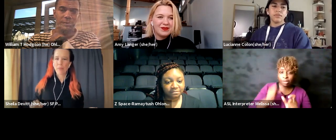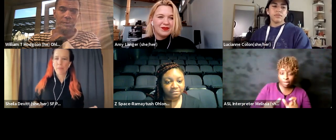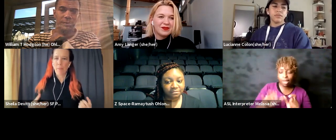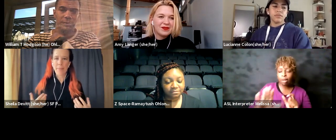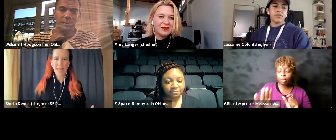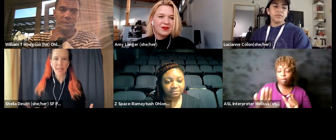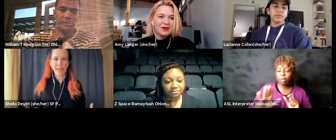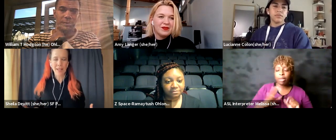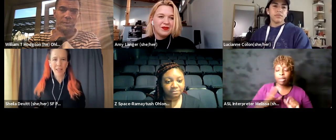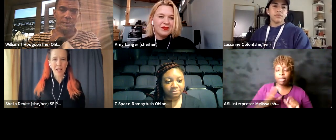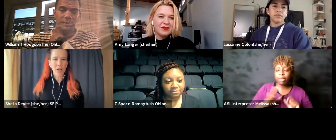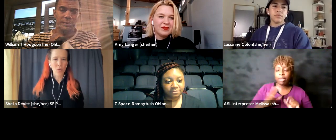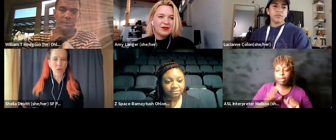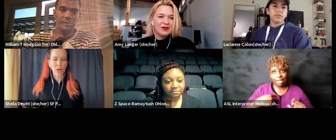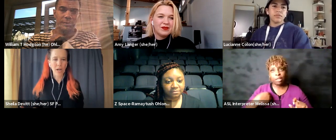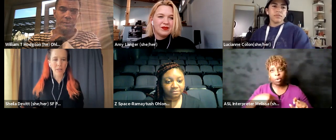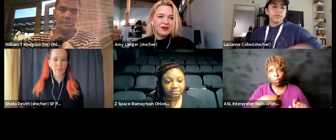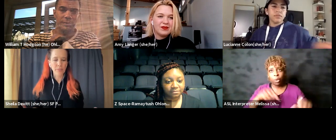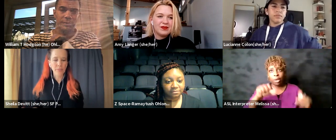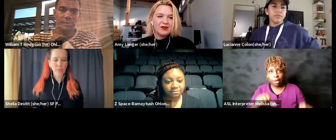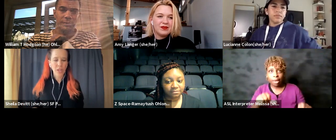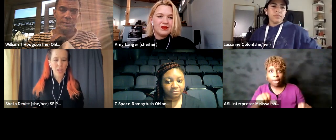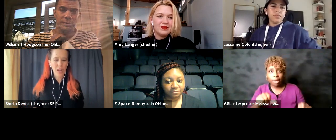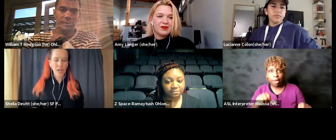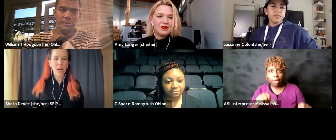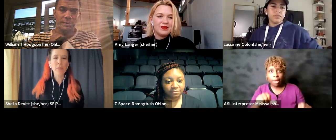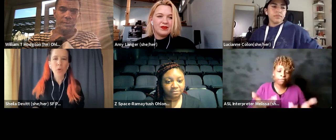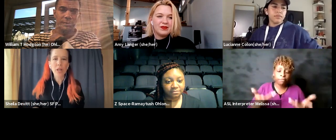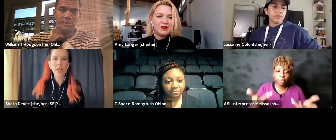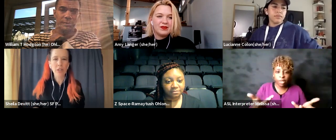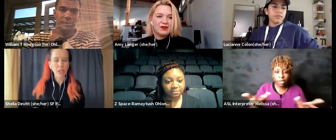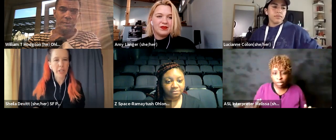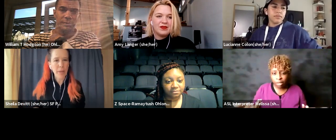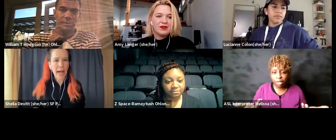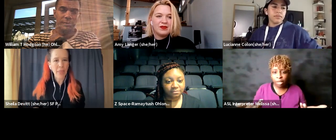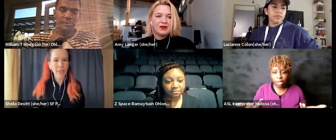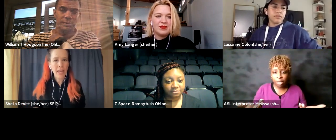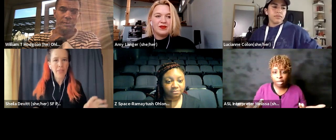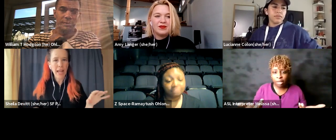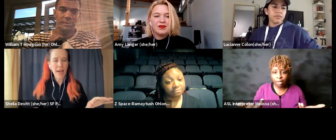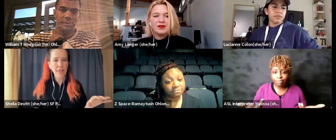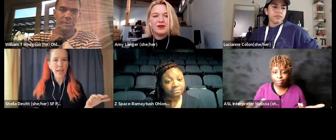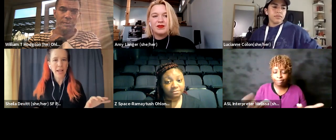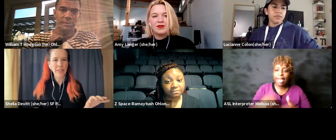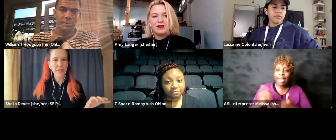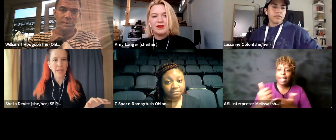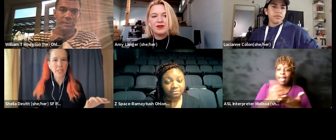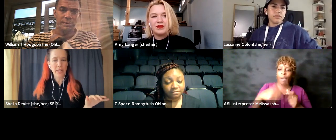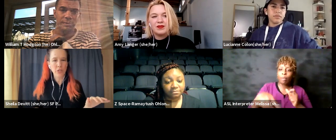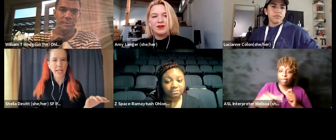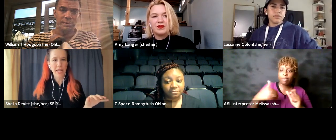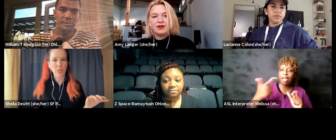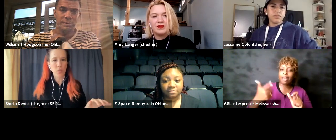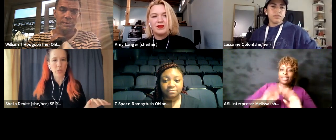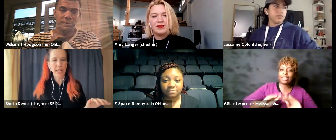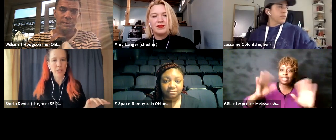make it a um a more clear career path and that having that kind of investment